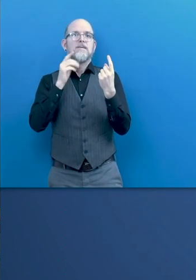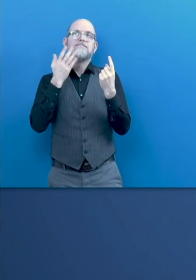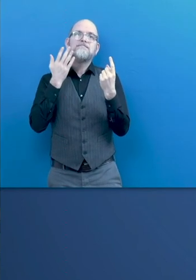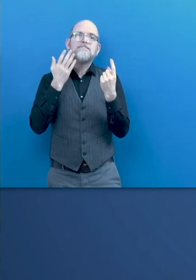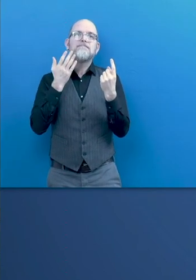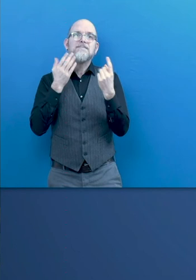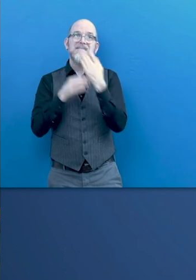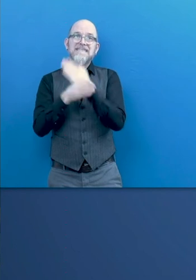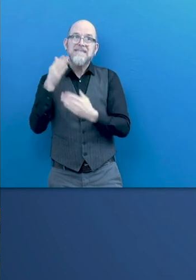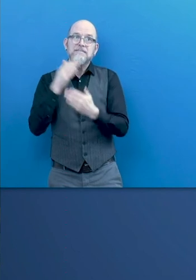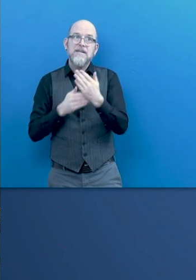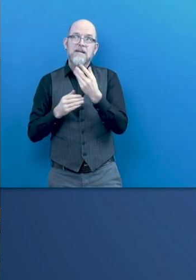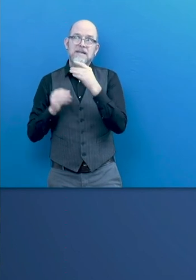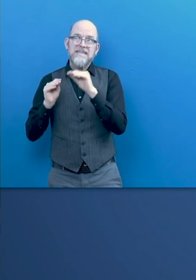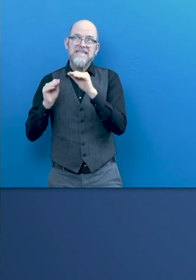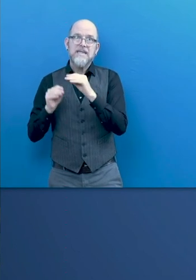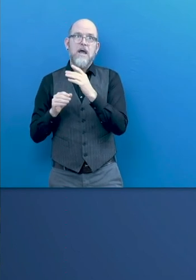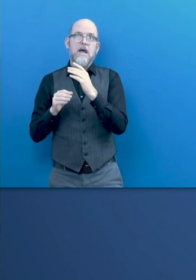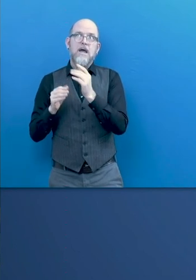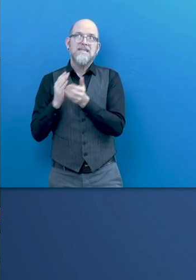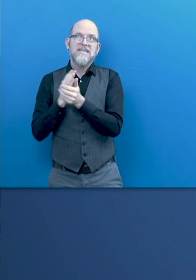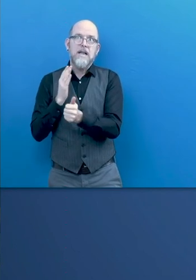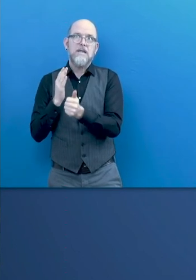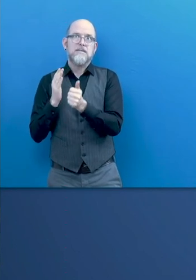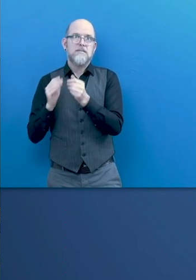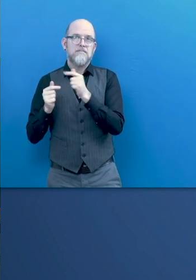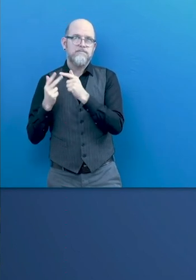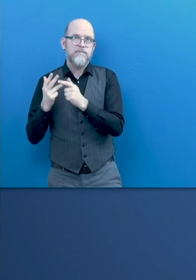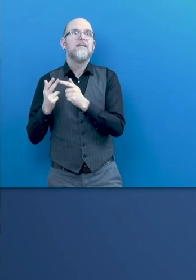Okay, Carlos. Thank you very much. Thank you very much.